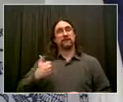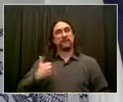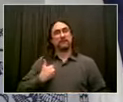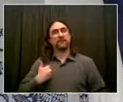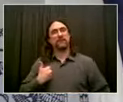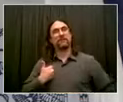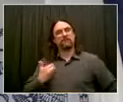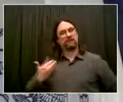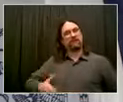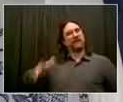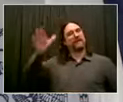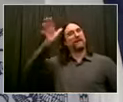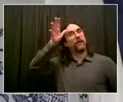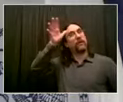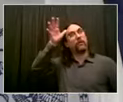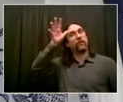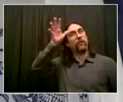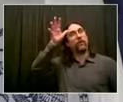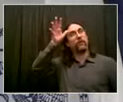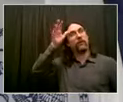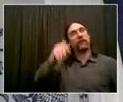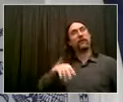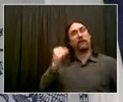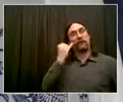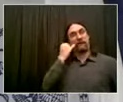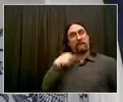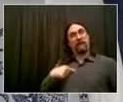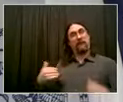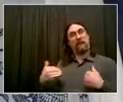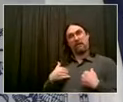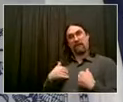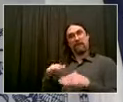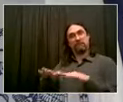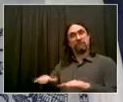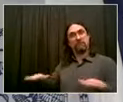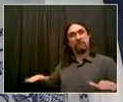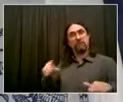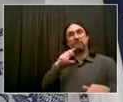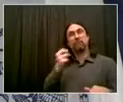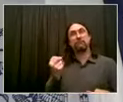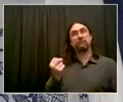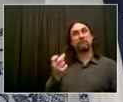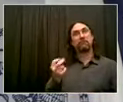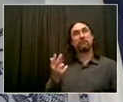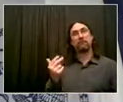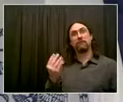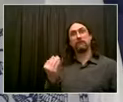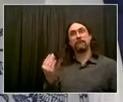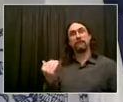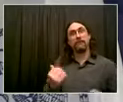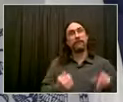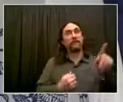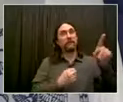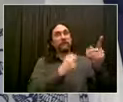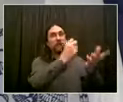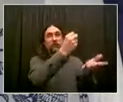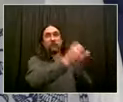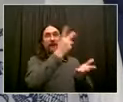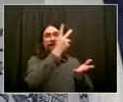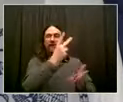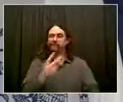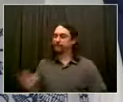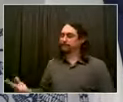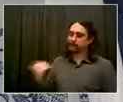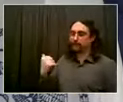I'd be at one of those vaccination centers with my child to get them protected. I think a lot of parents are going to react that way.